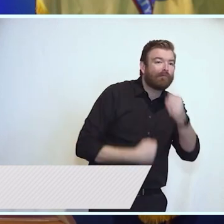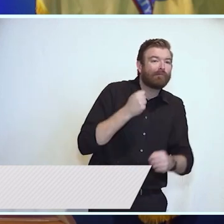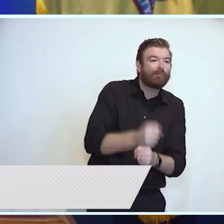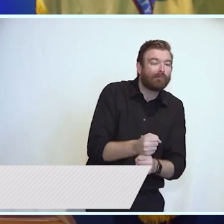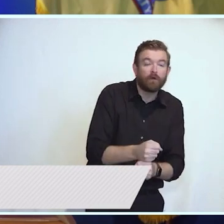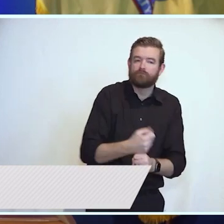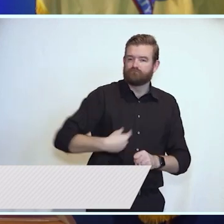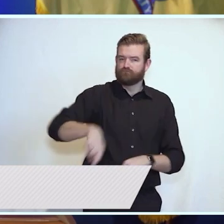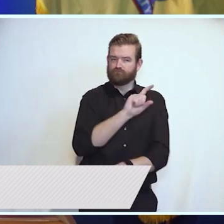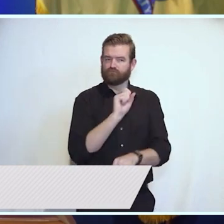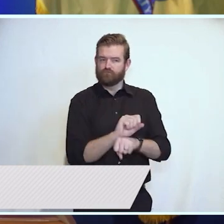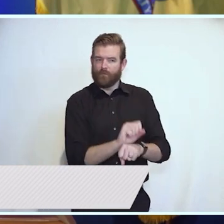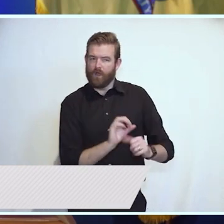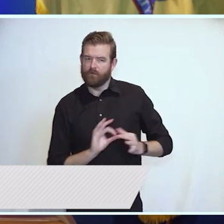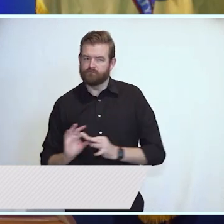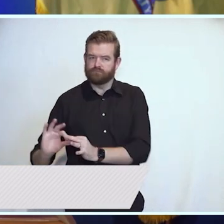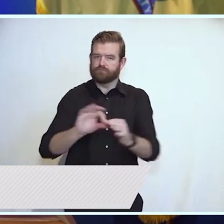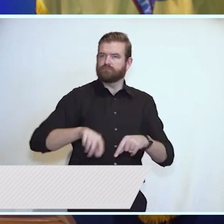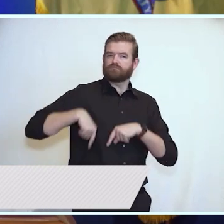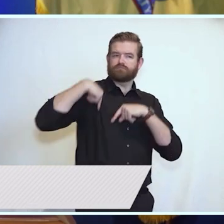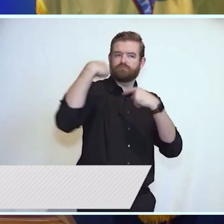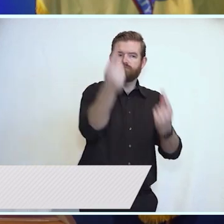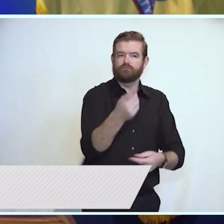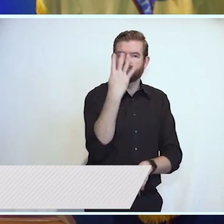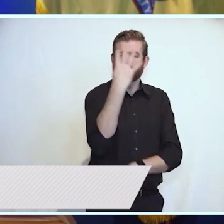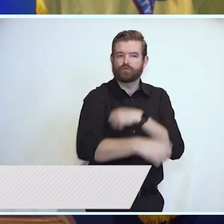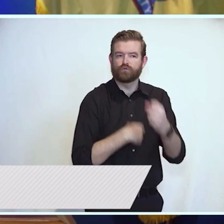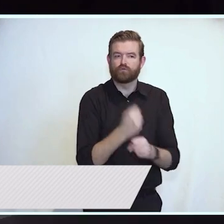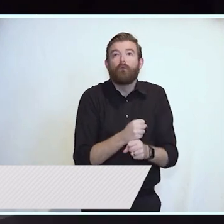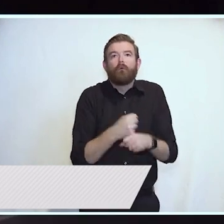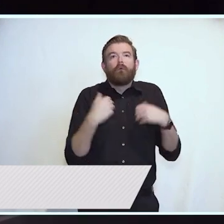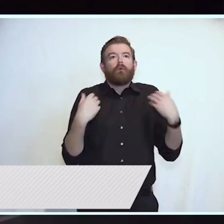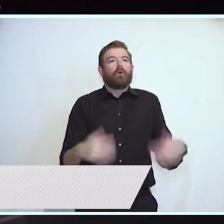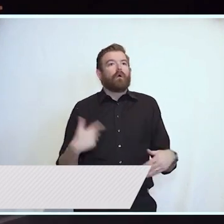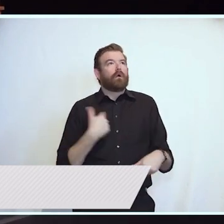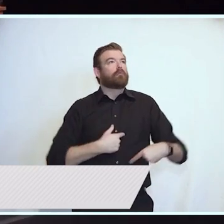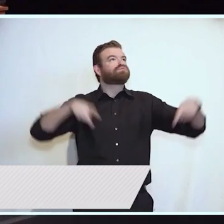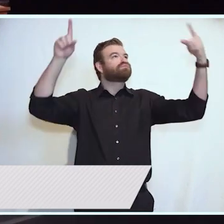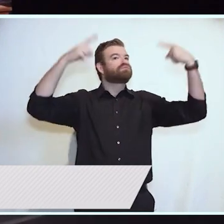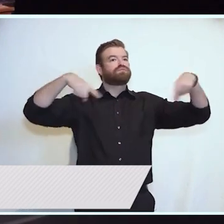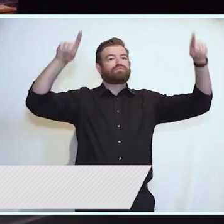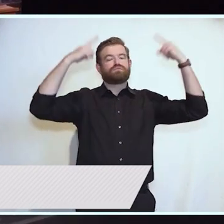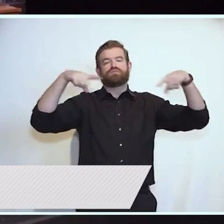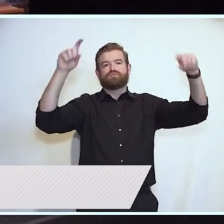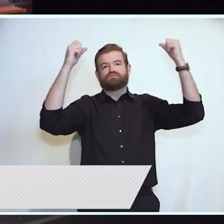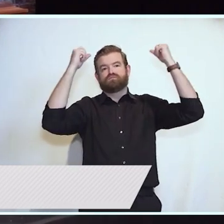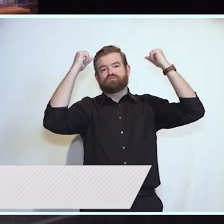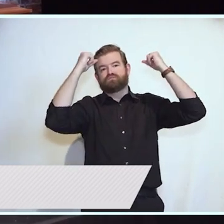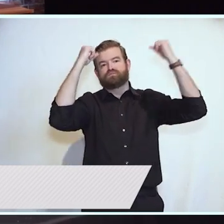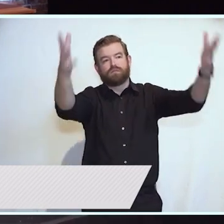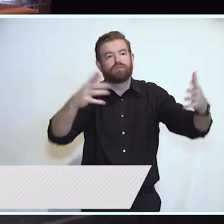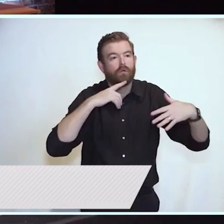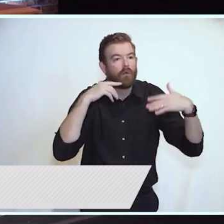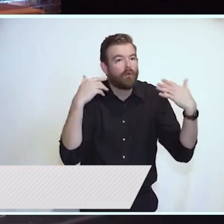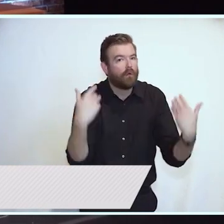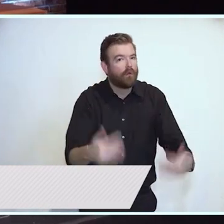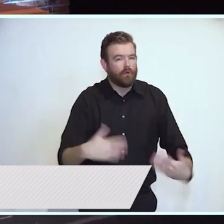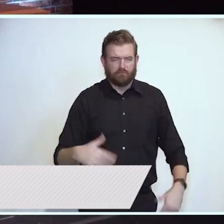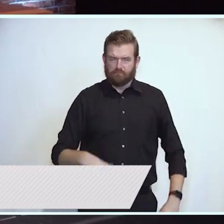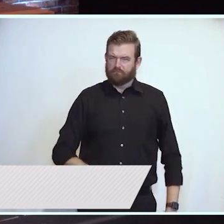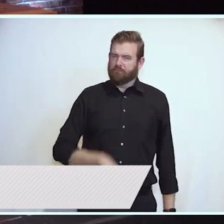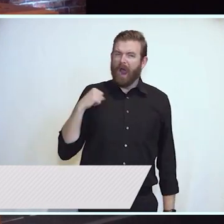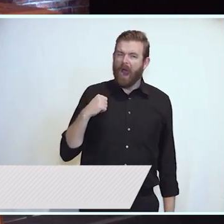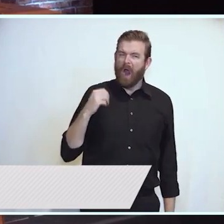working together over the past four, we have accomplished much. And there is so much for us to take pride in and talk about.